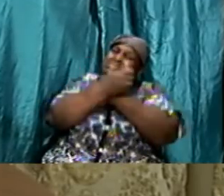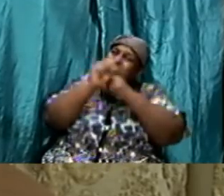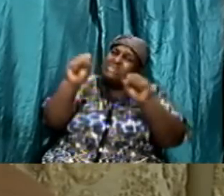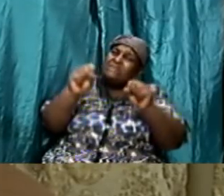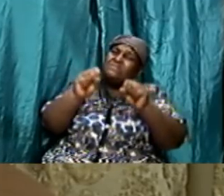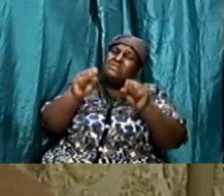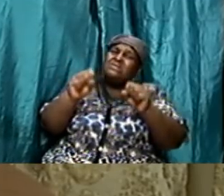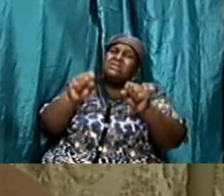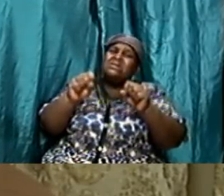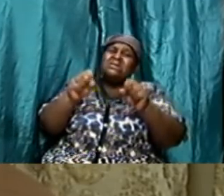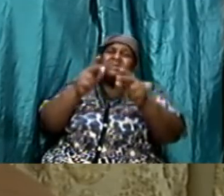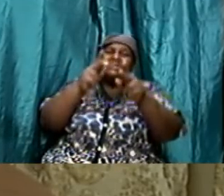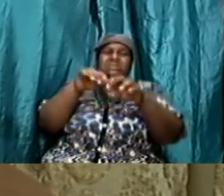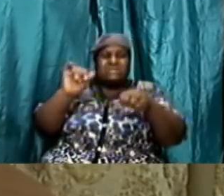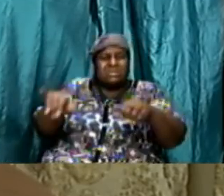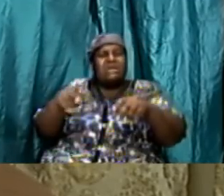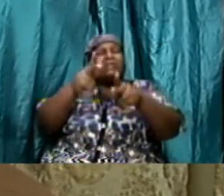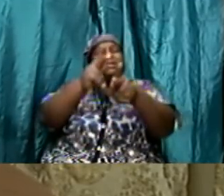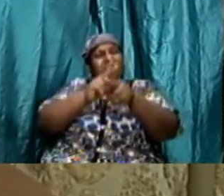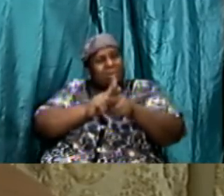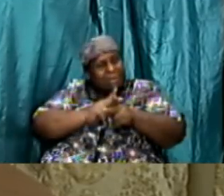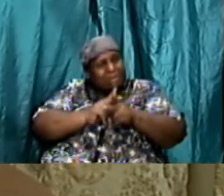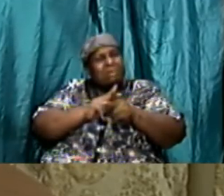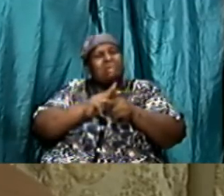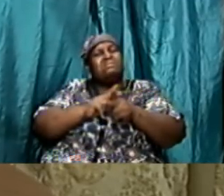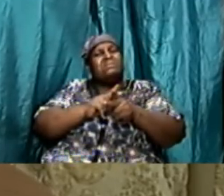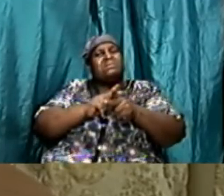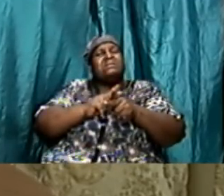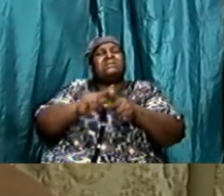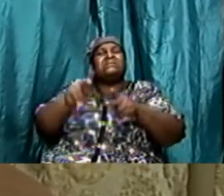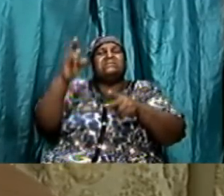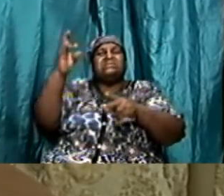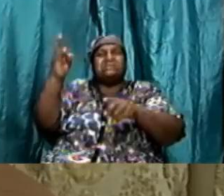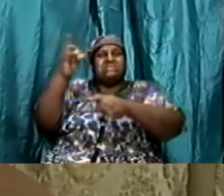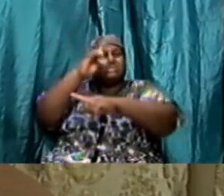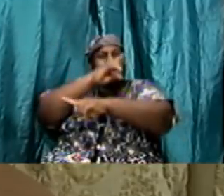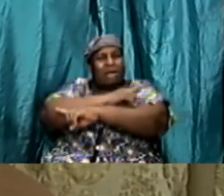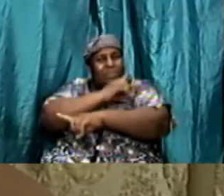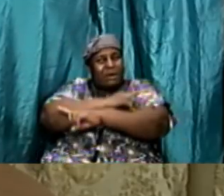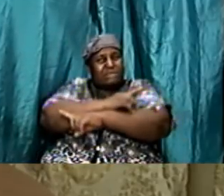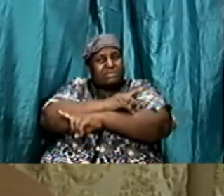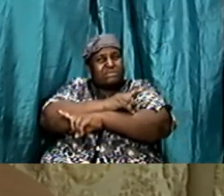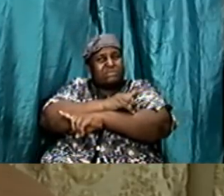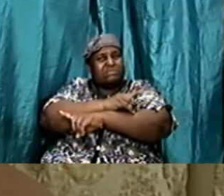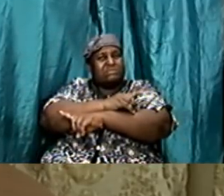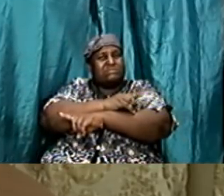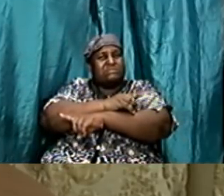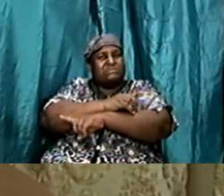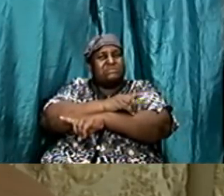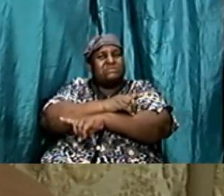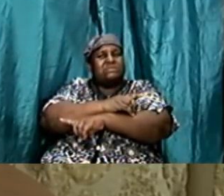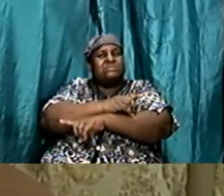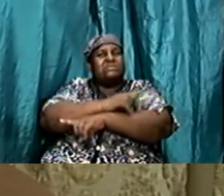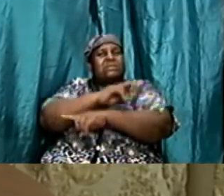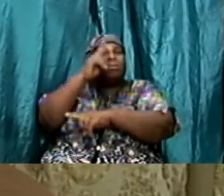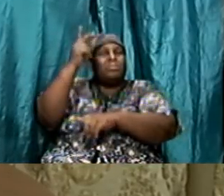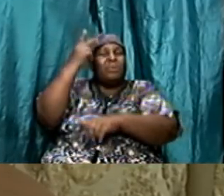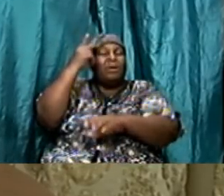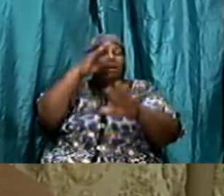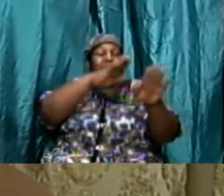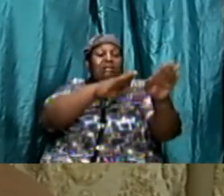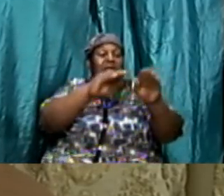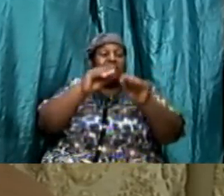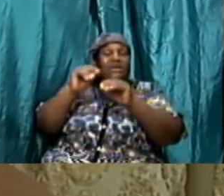must be circumcised we must keep the feast days we must keep these things i remember what happened paul left